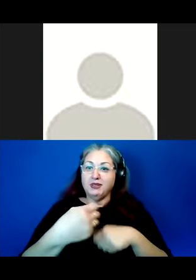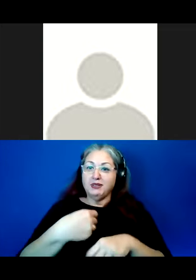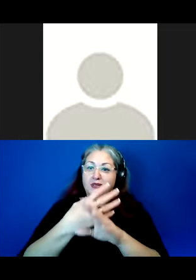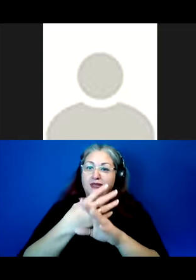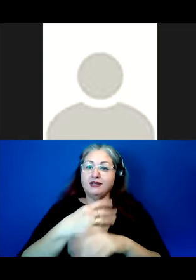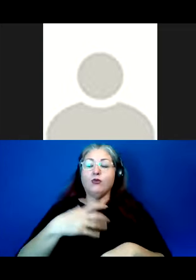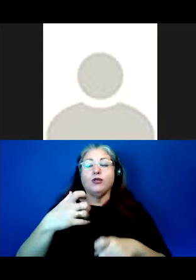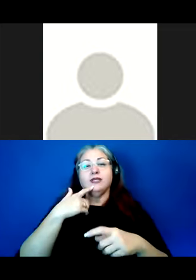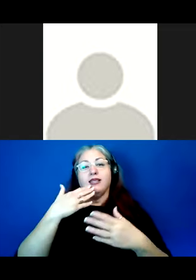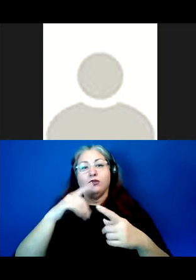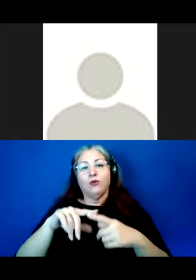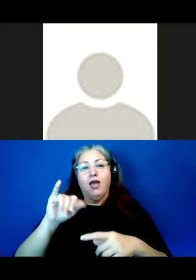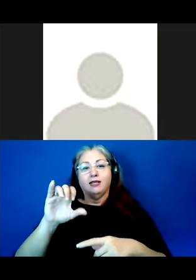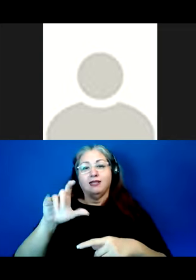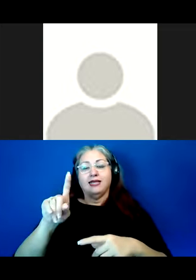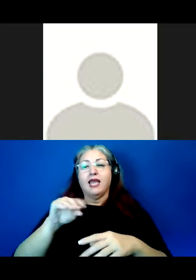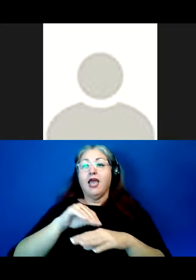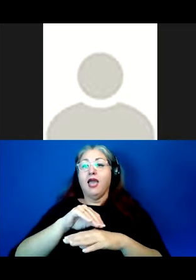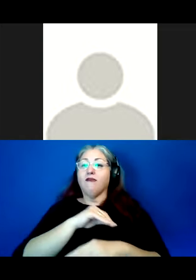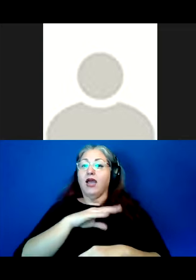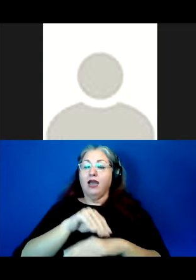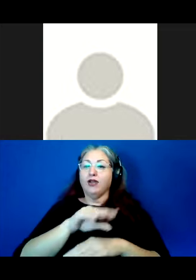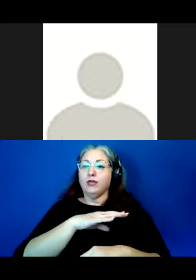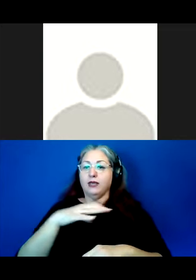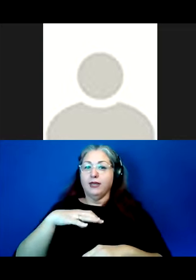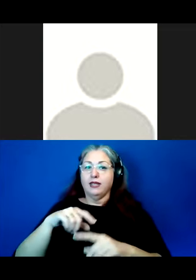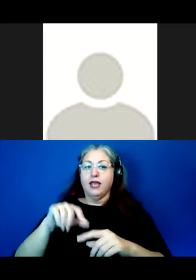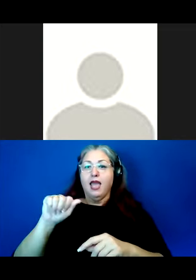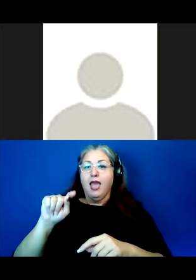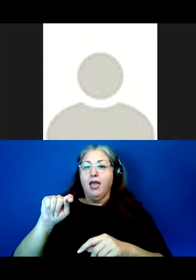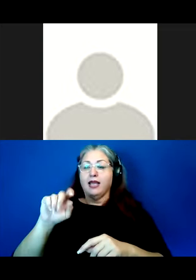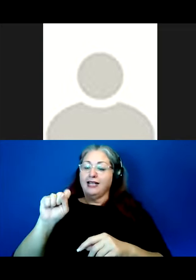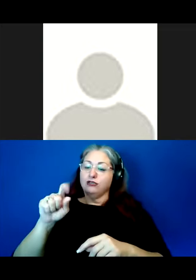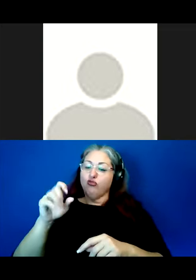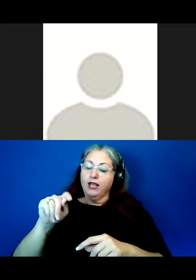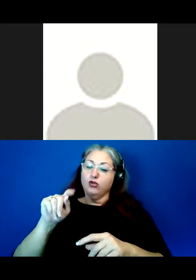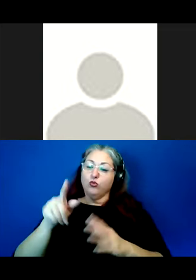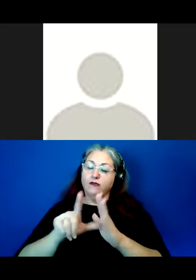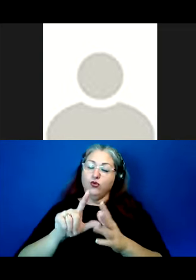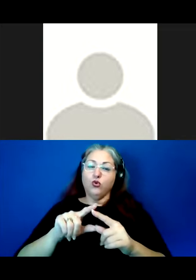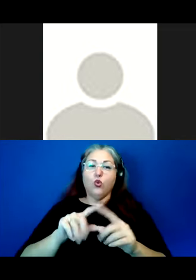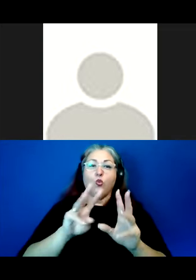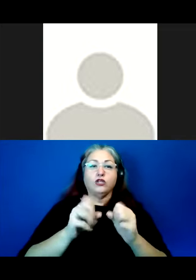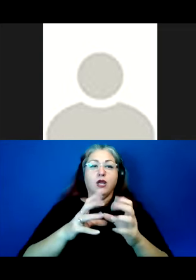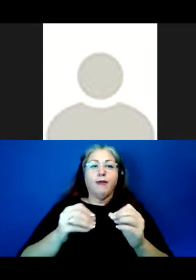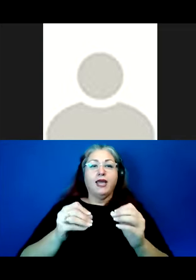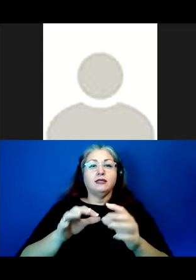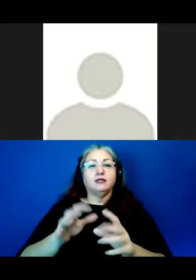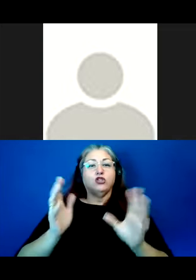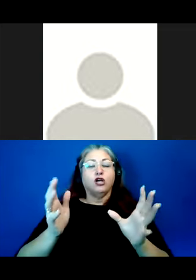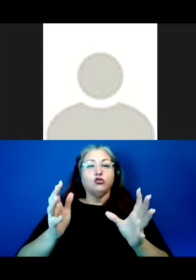also like to thank the ICLDC Advisory Committee, the Abstract Review Committee, the Workshop and Talk Stories Special Review Committee,